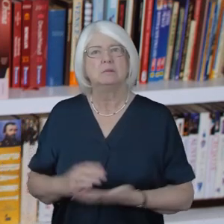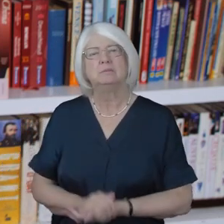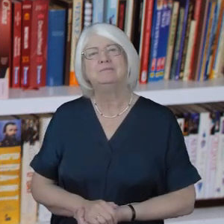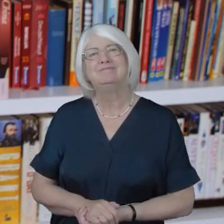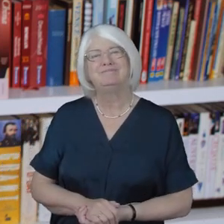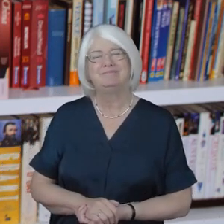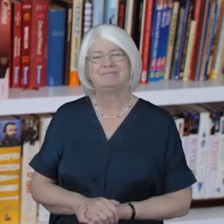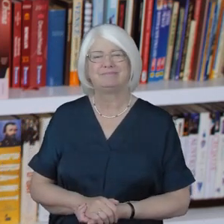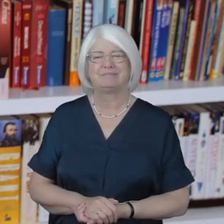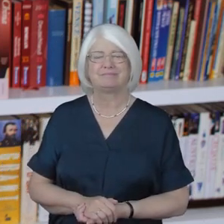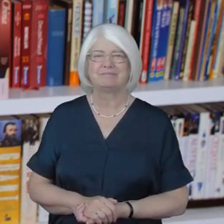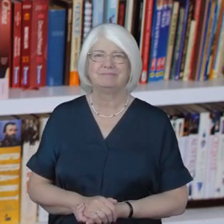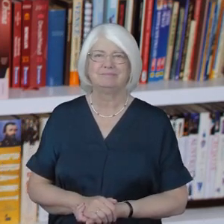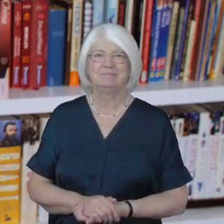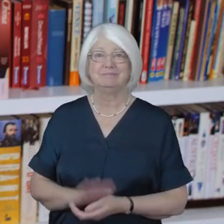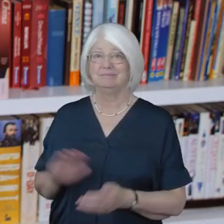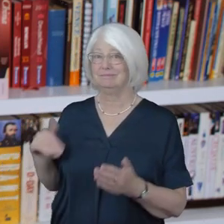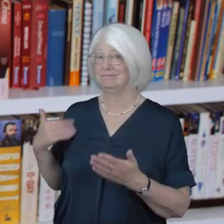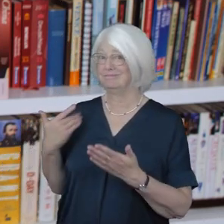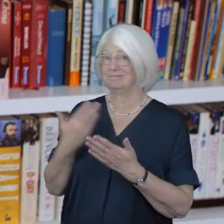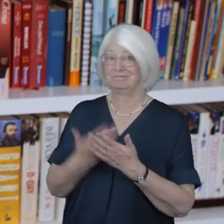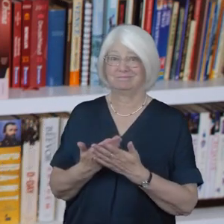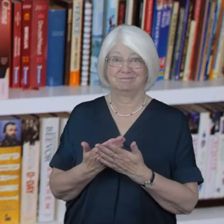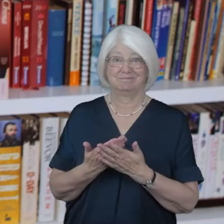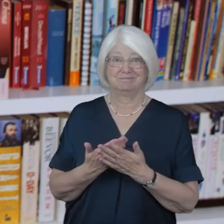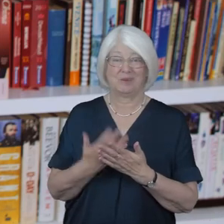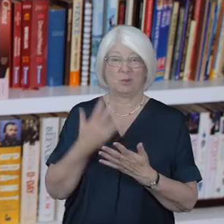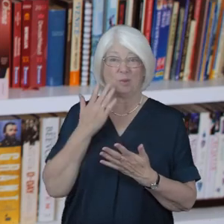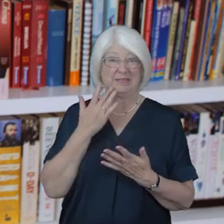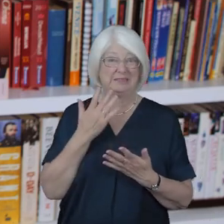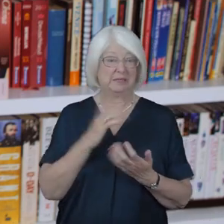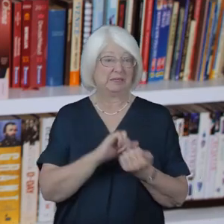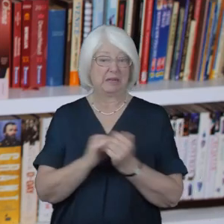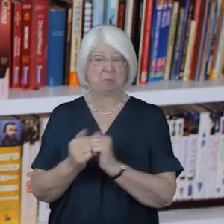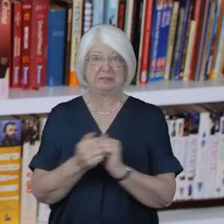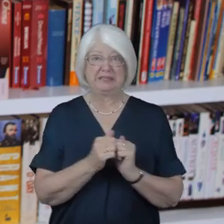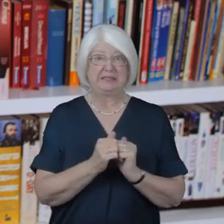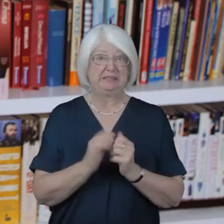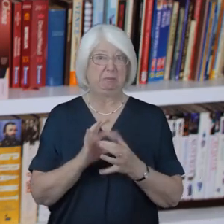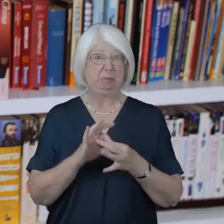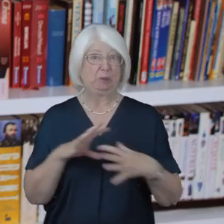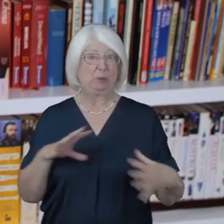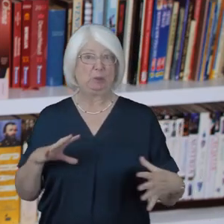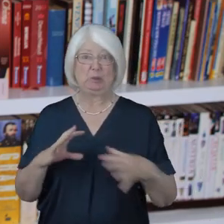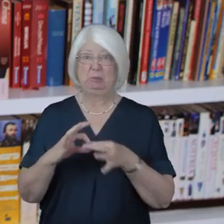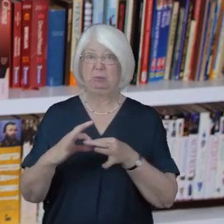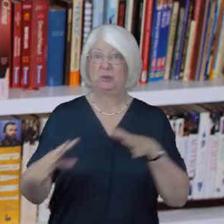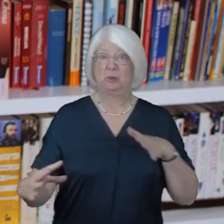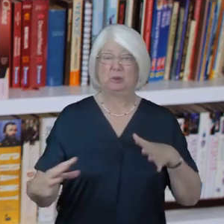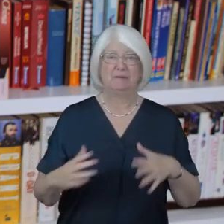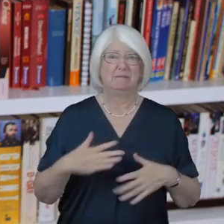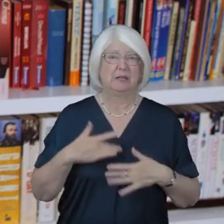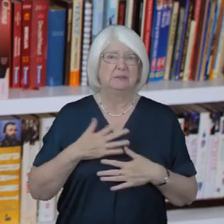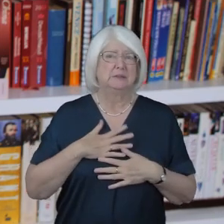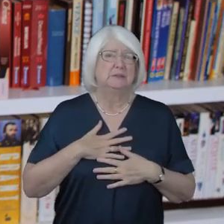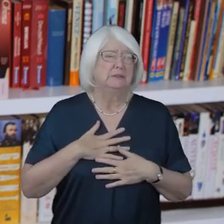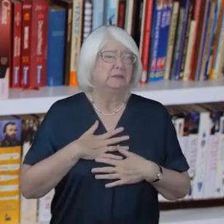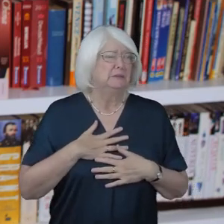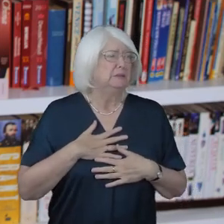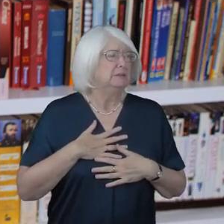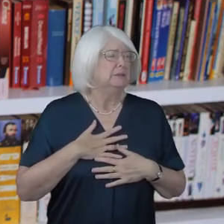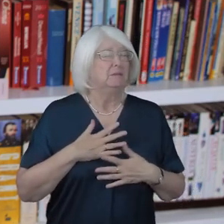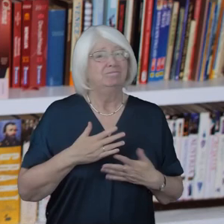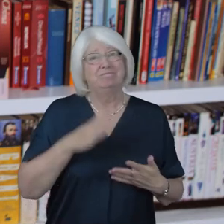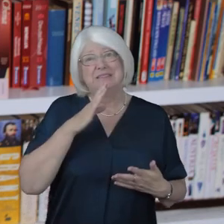we have all learnt over recent months when deprived of company how much our loved ones matter to us how